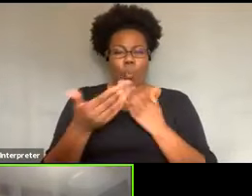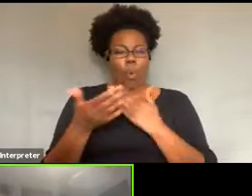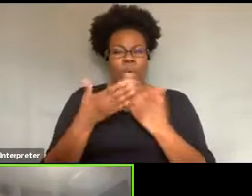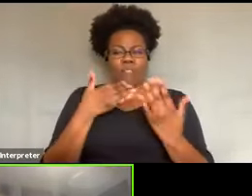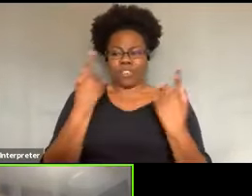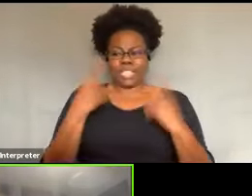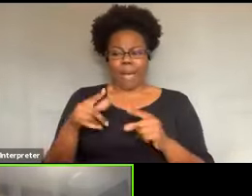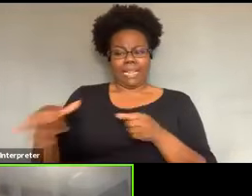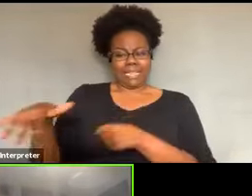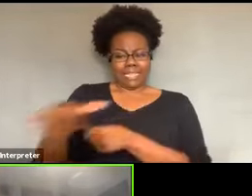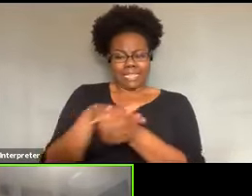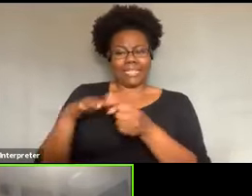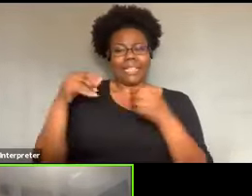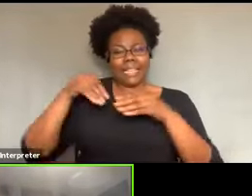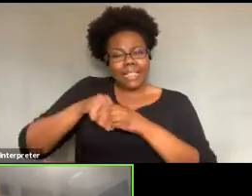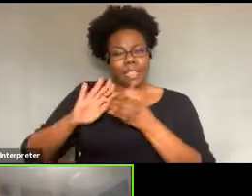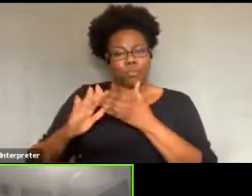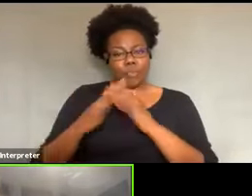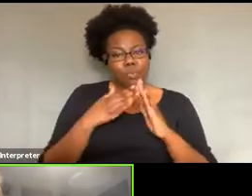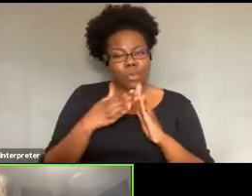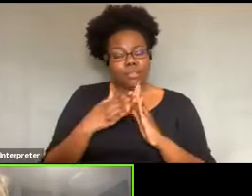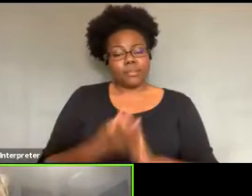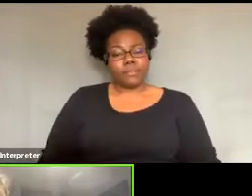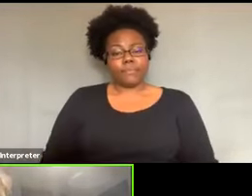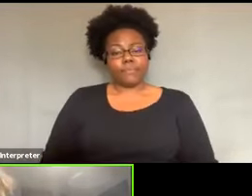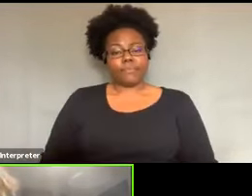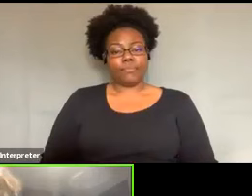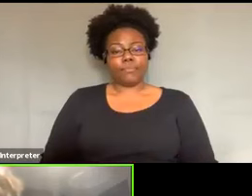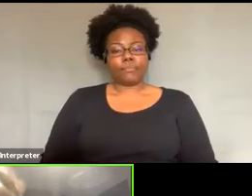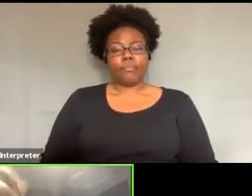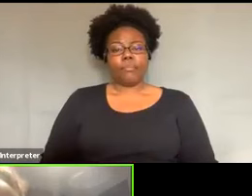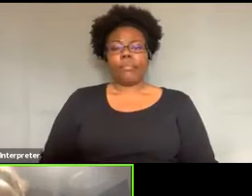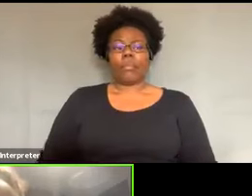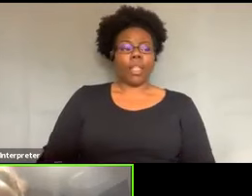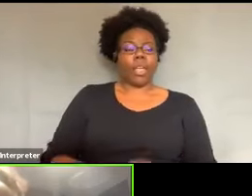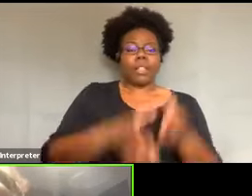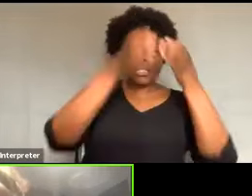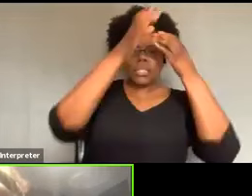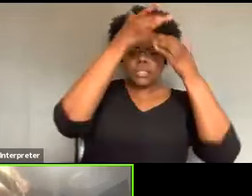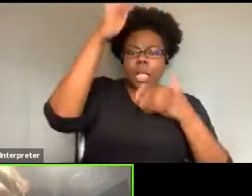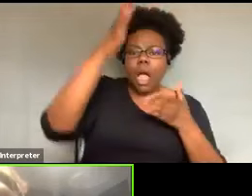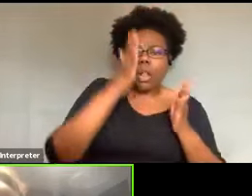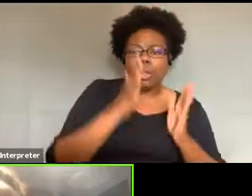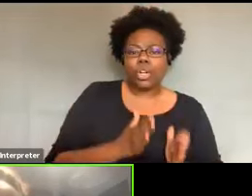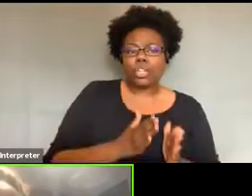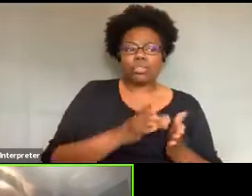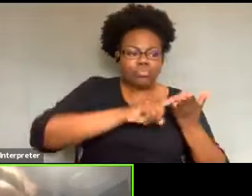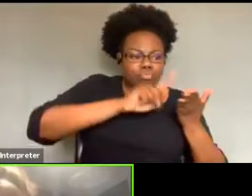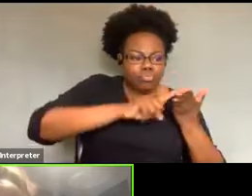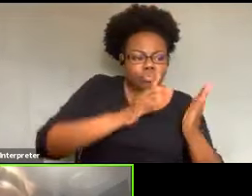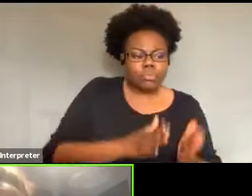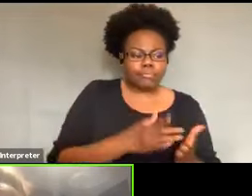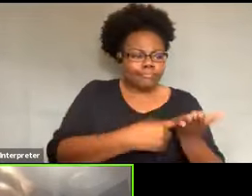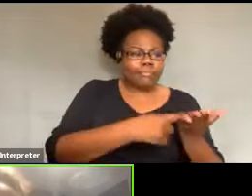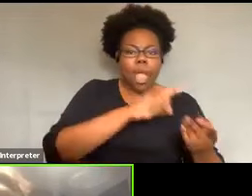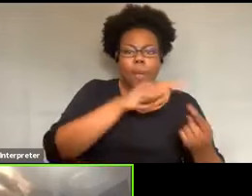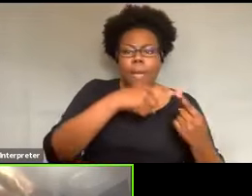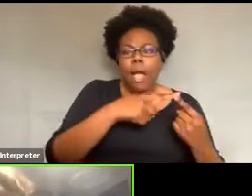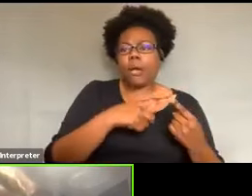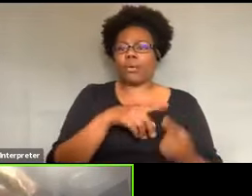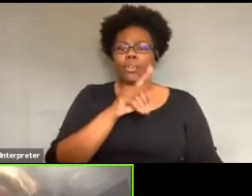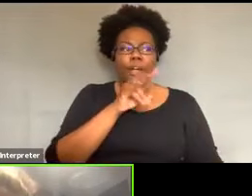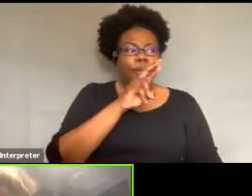on in our communities directly. What were the scholars talking about? Asa Hilly, Dr. Hilly, Dr. Ray Winbush,